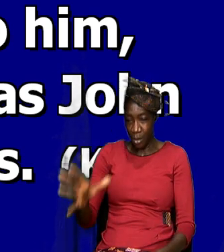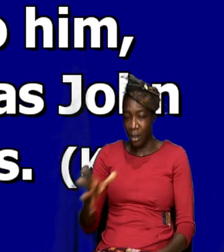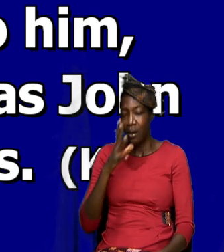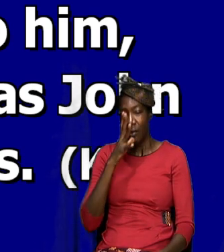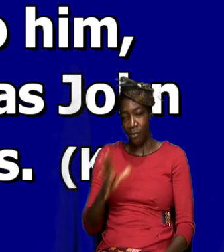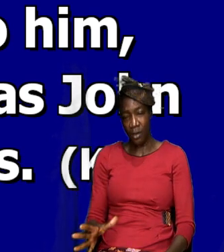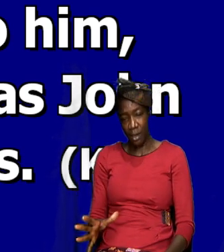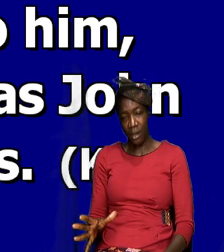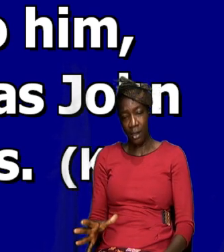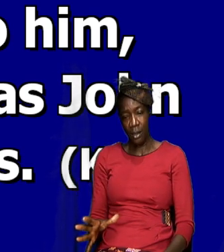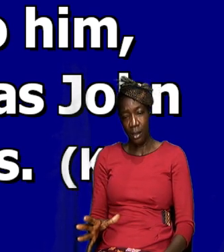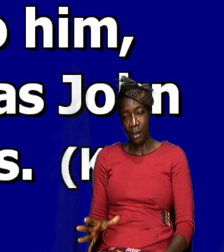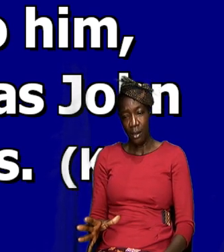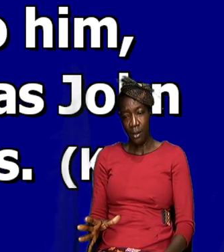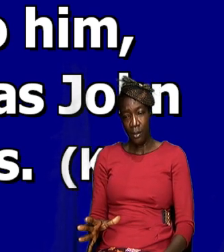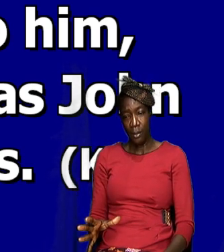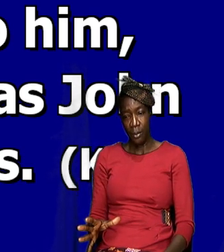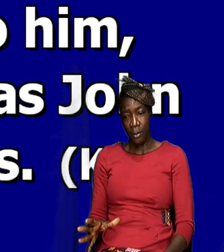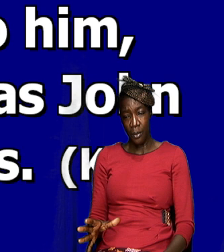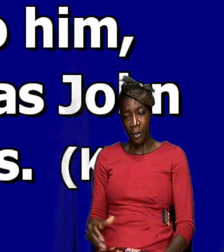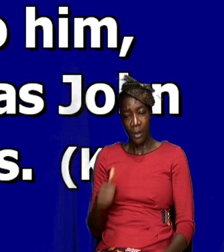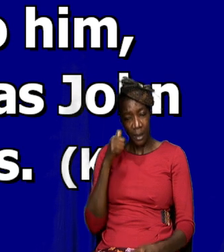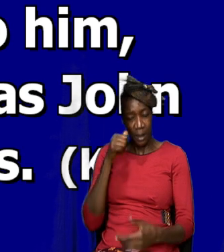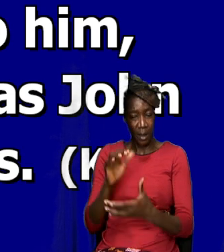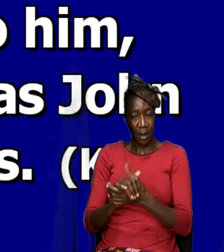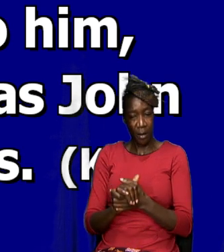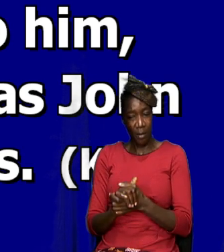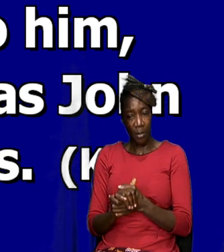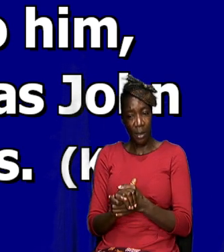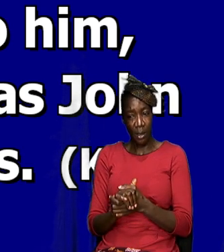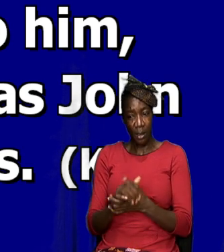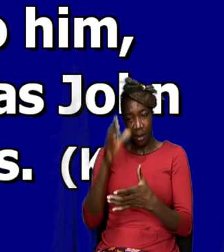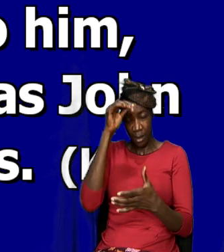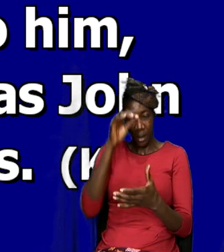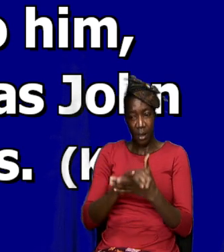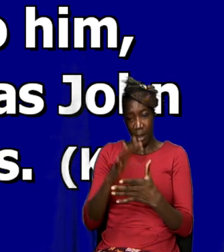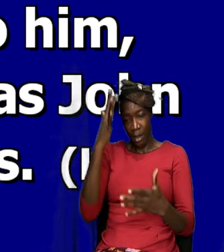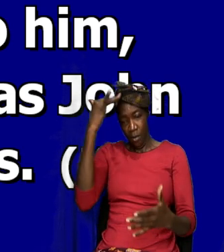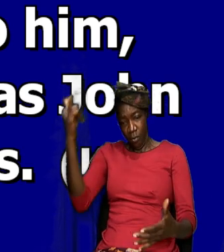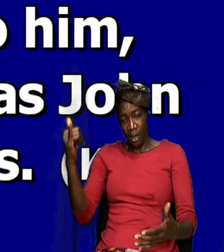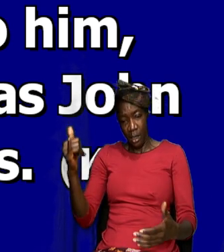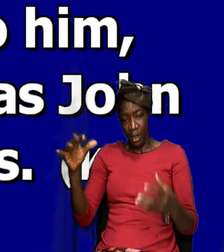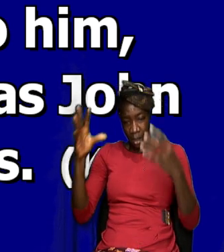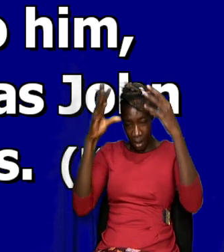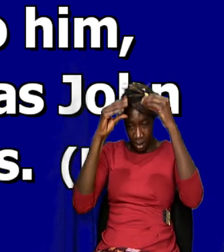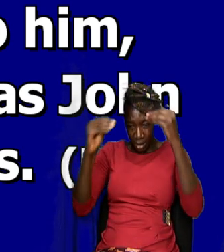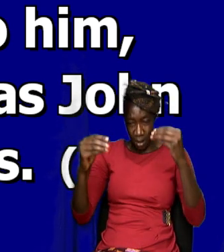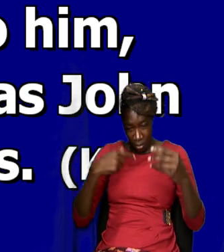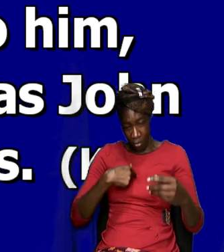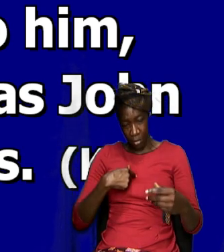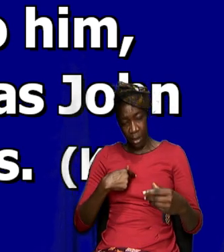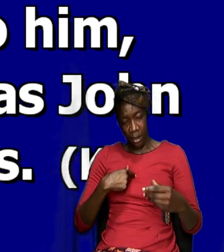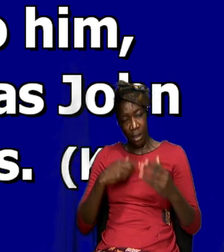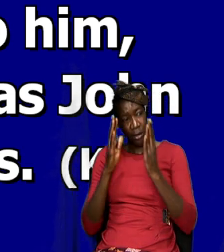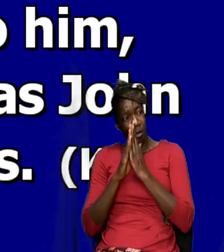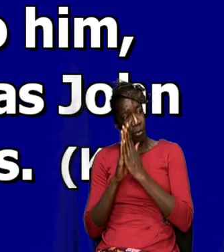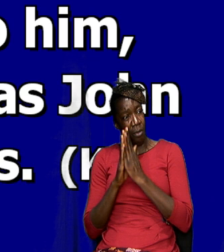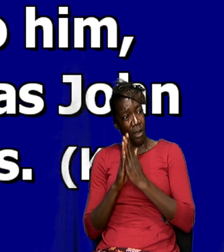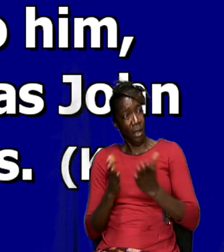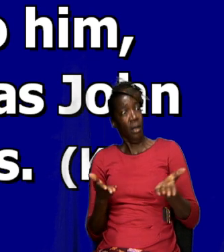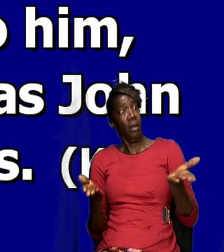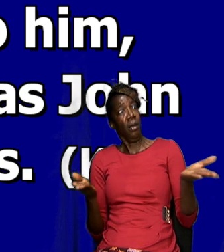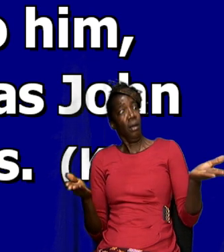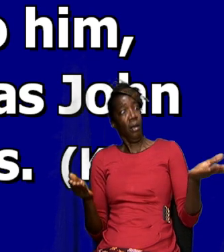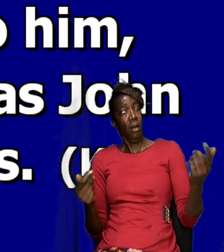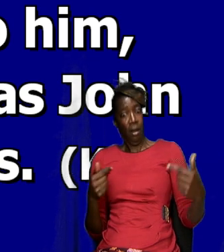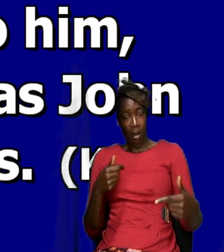don't teach me how to talk to my spouse by extension you know why do you need to teach me how to pray and I was bold for